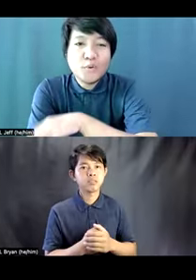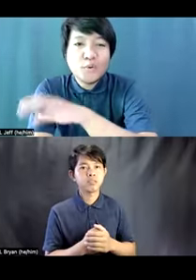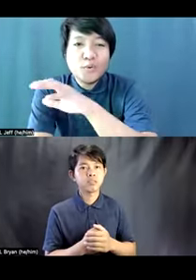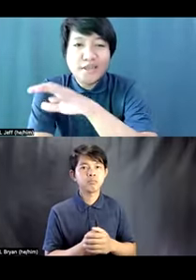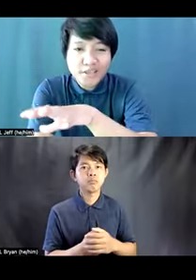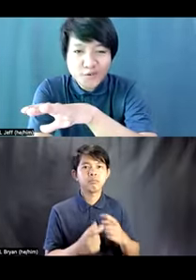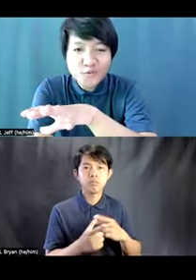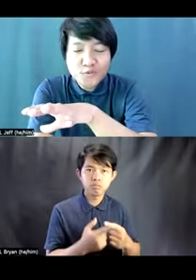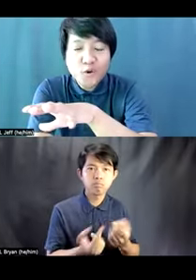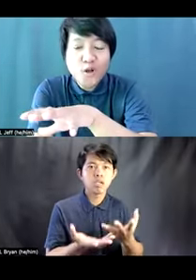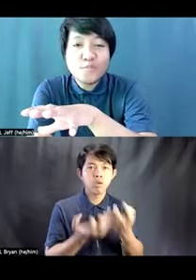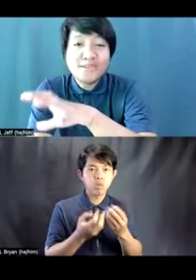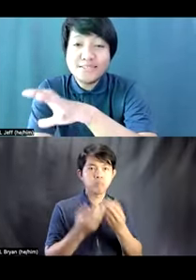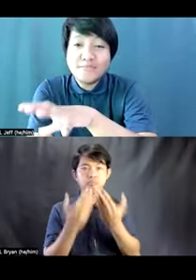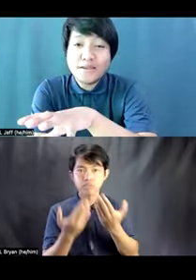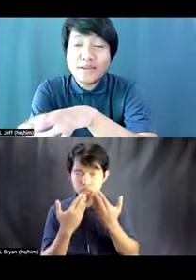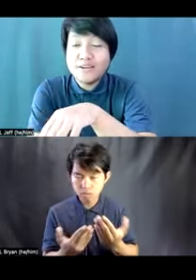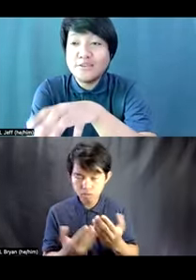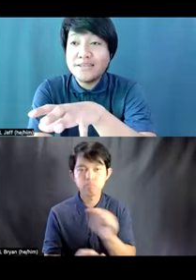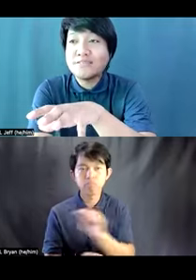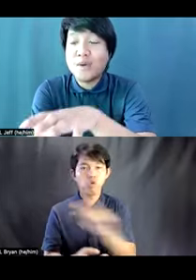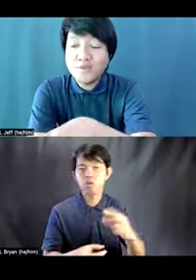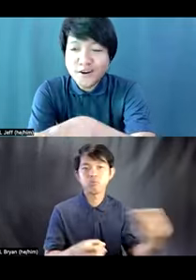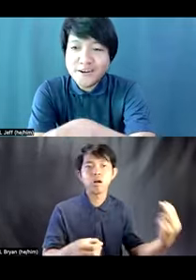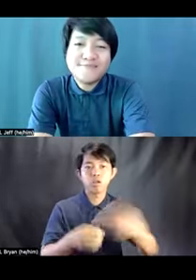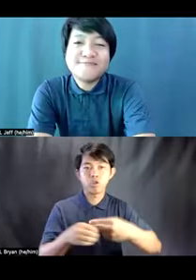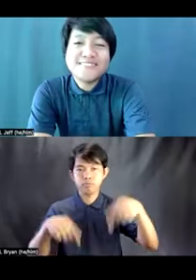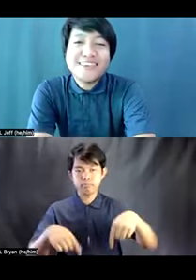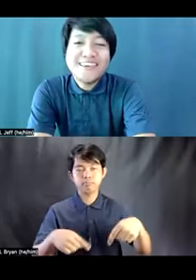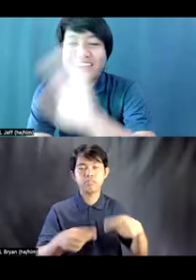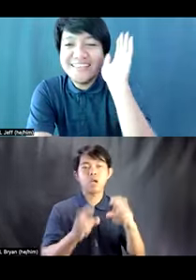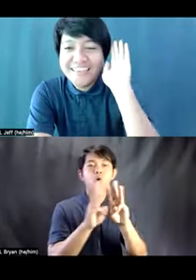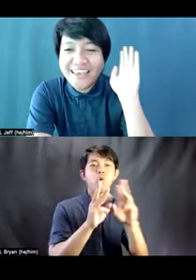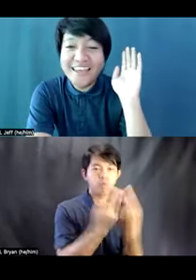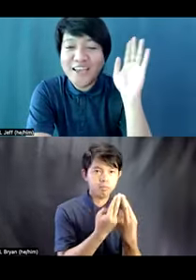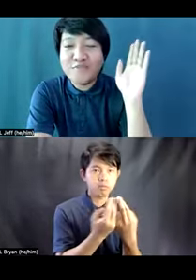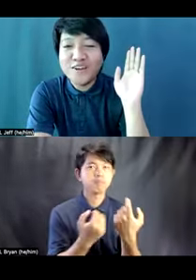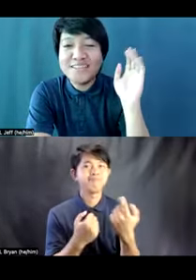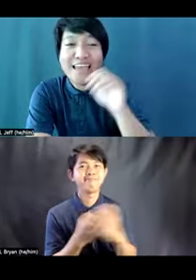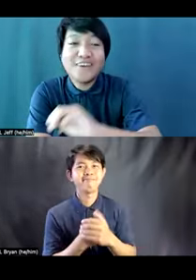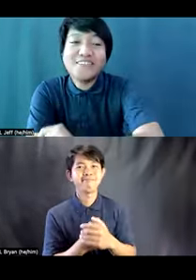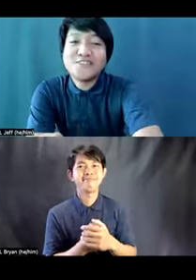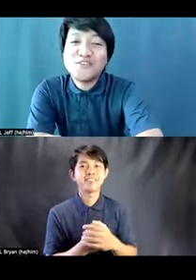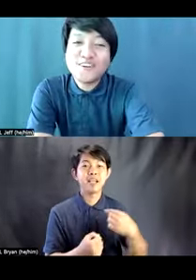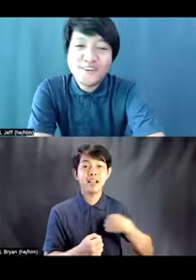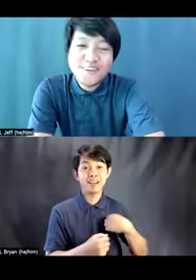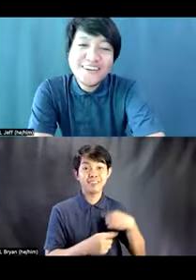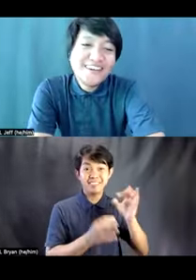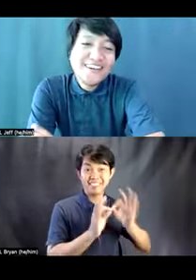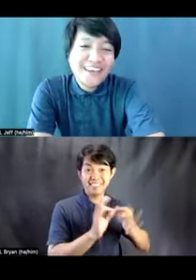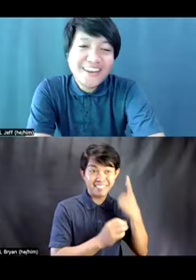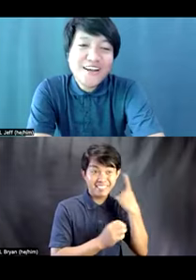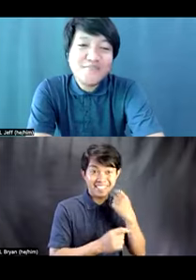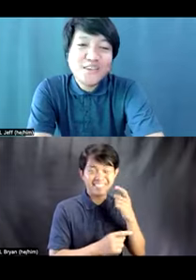I'd like to thank you to all who participated in today's webinar. Yeah. I'm one of the sign language interpreters